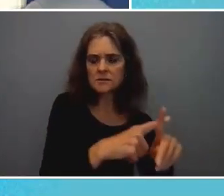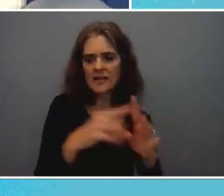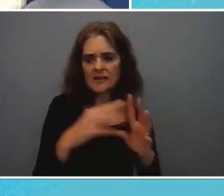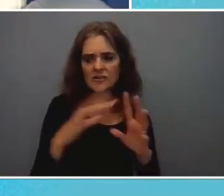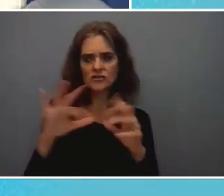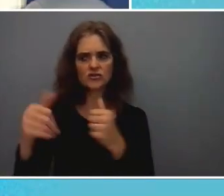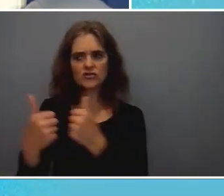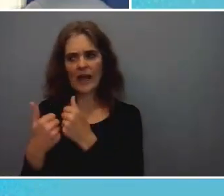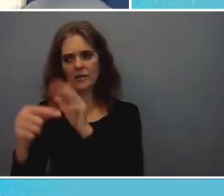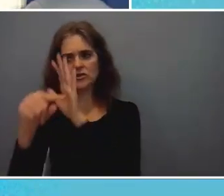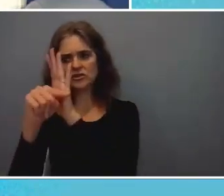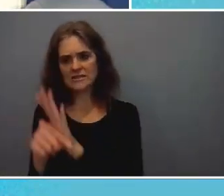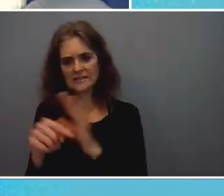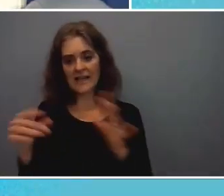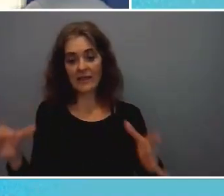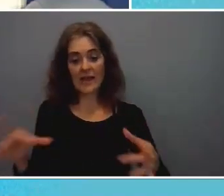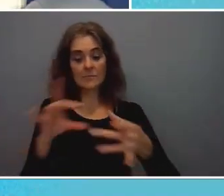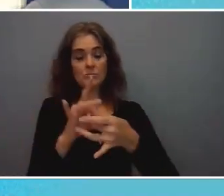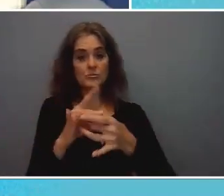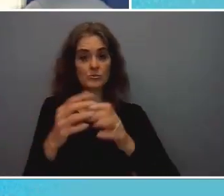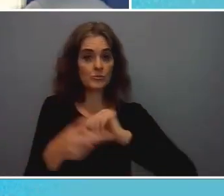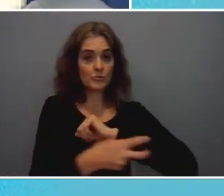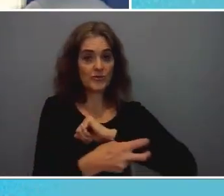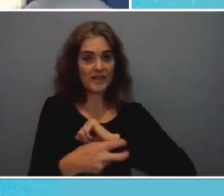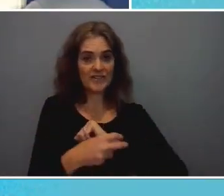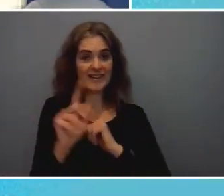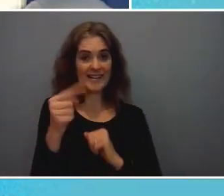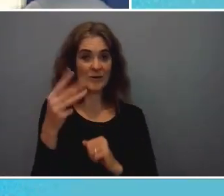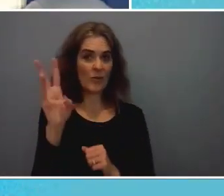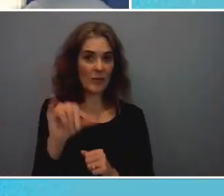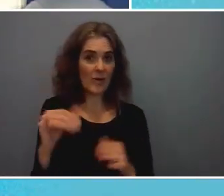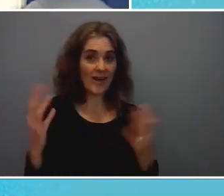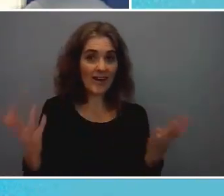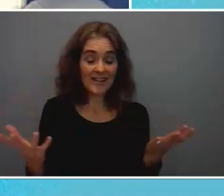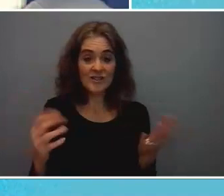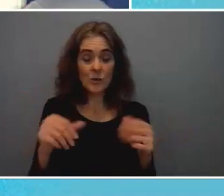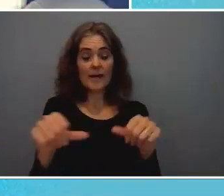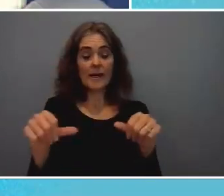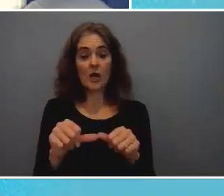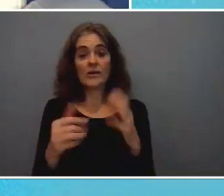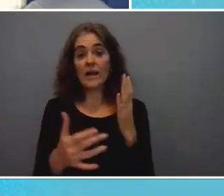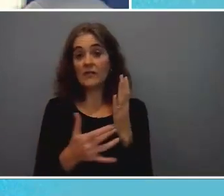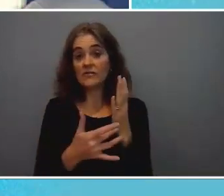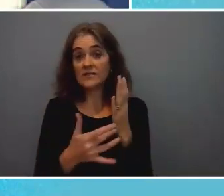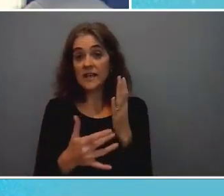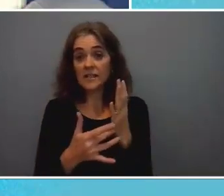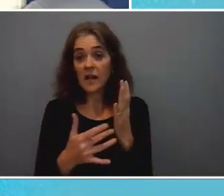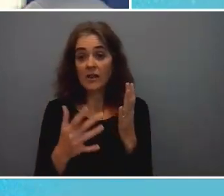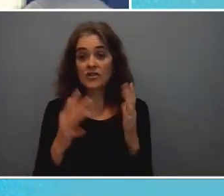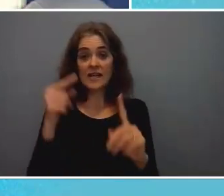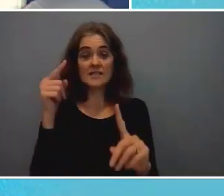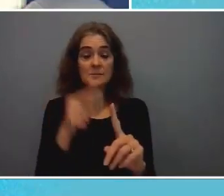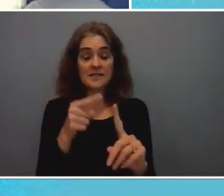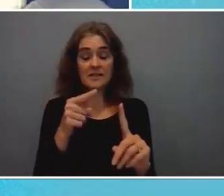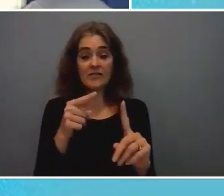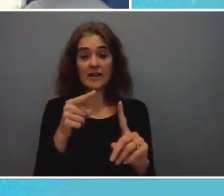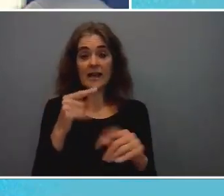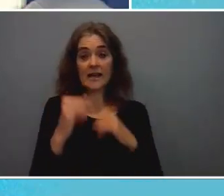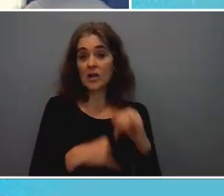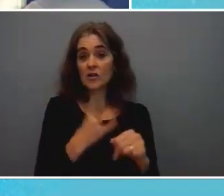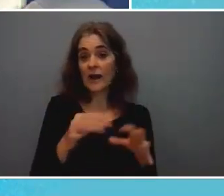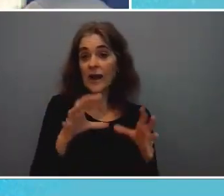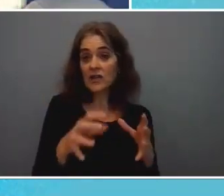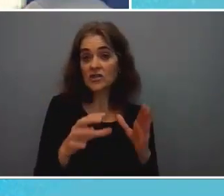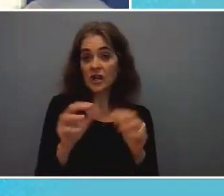that's the only way you're going to solve them and i think in an area of technology as specific as international aid and international development